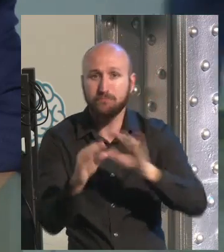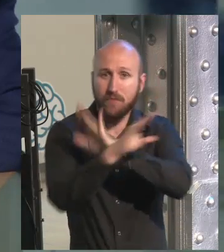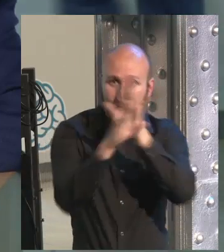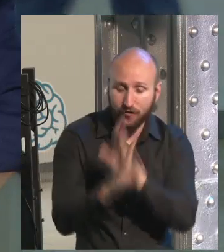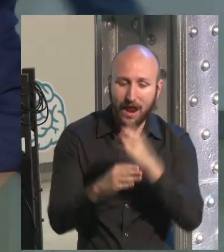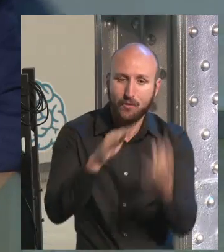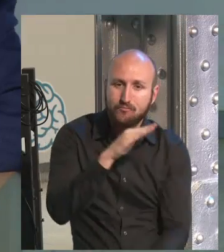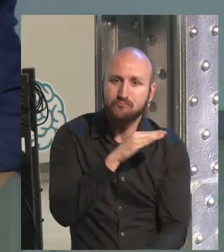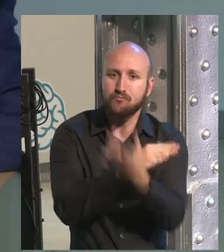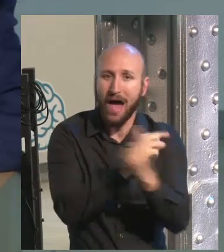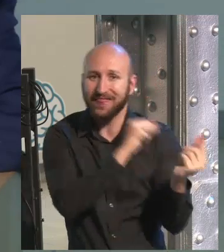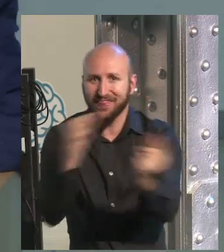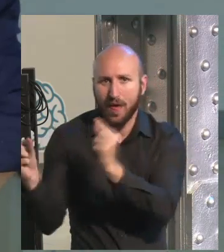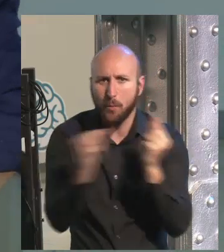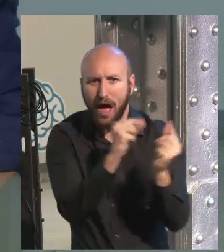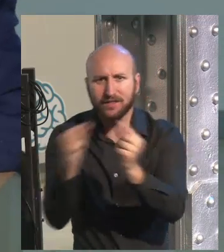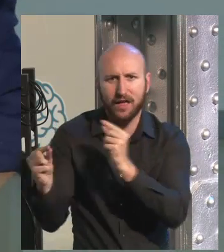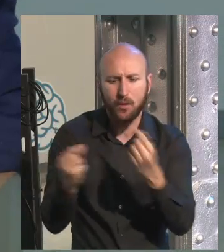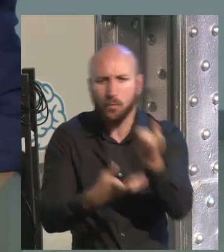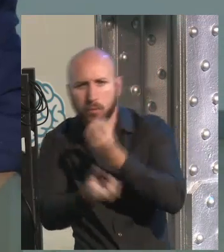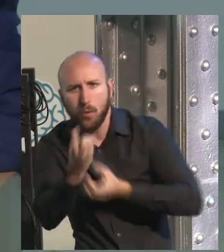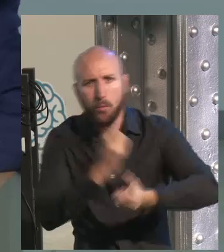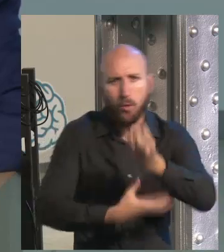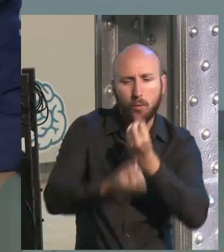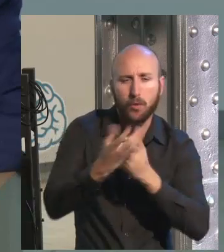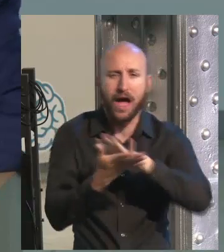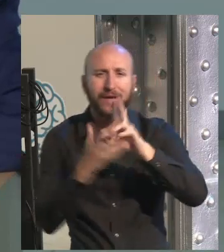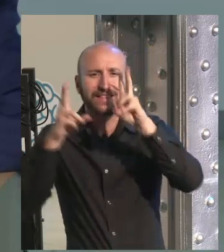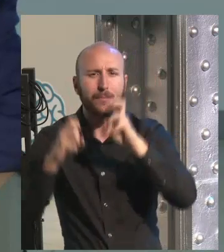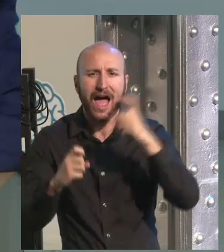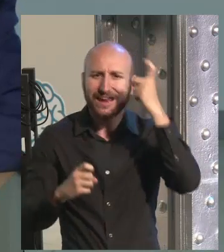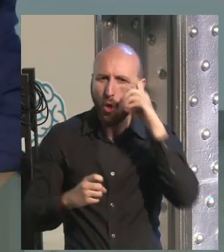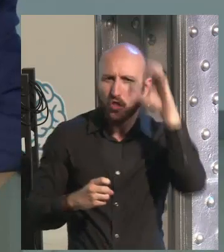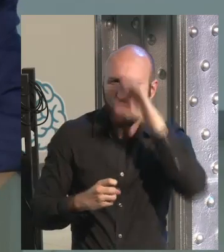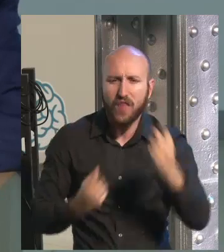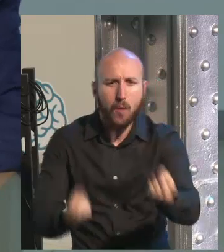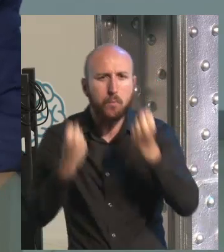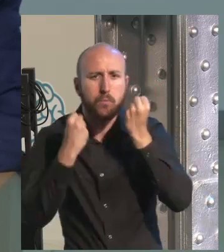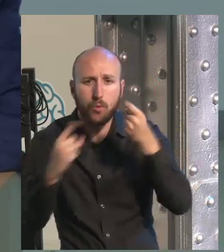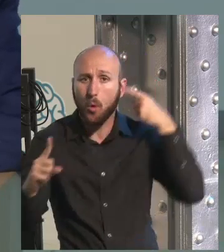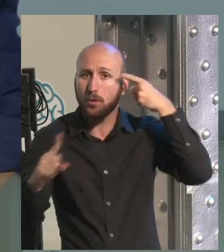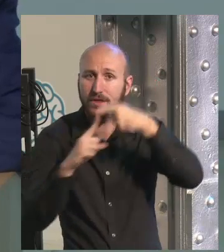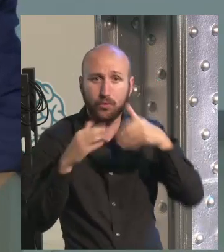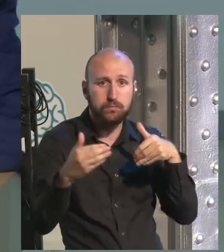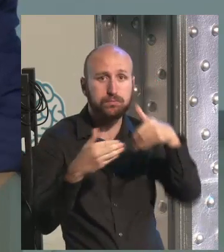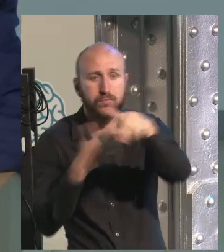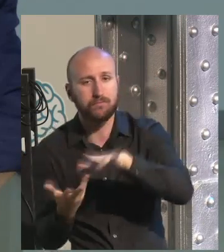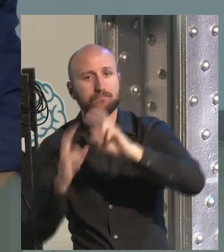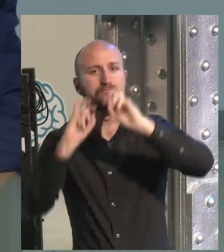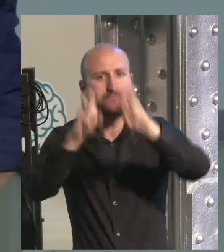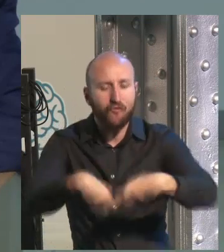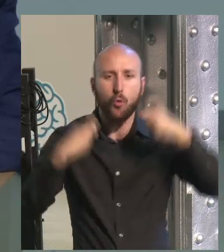attention in society and a debate about the power of neuroscience